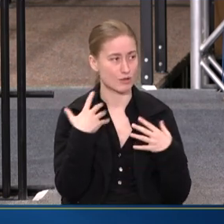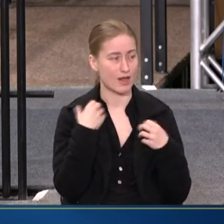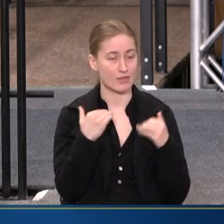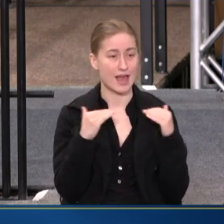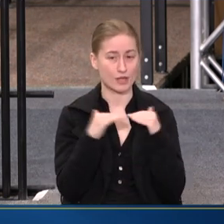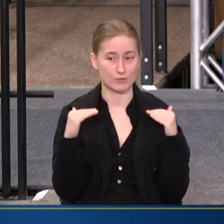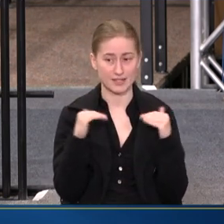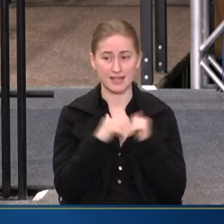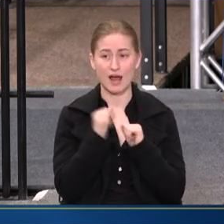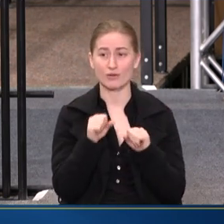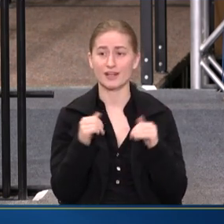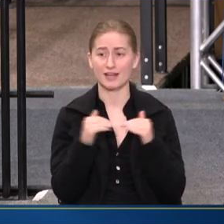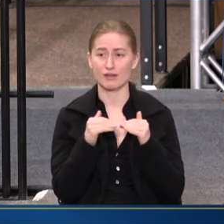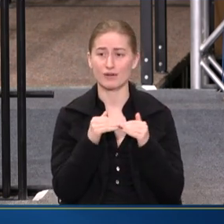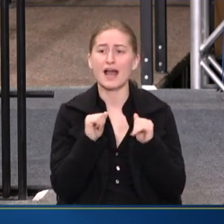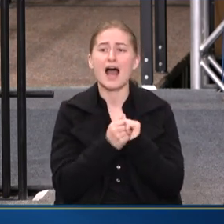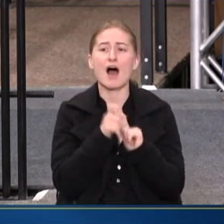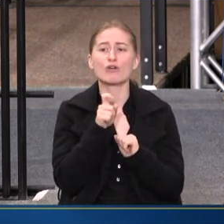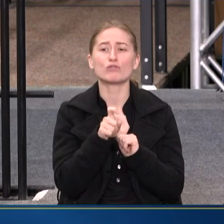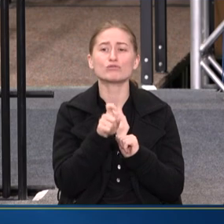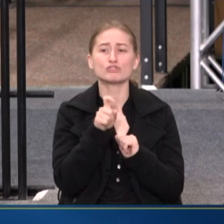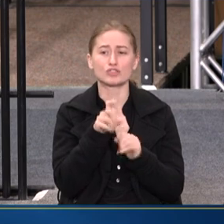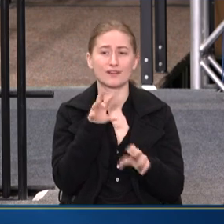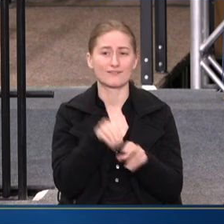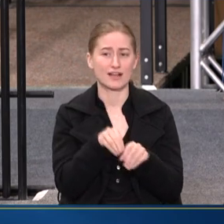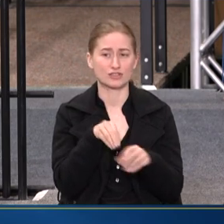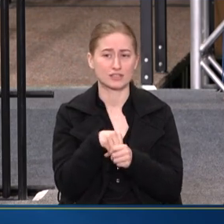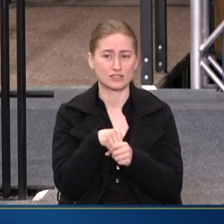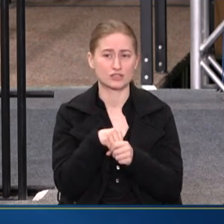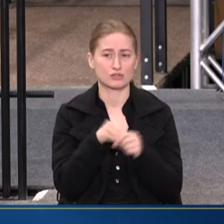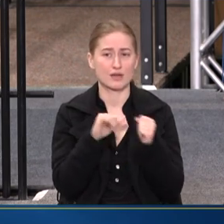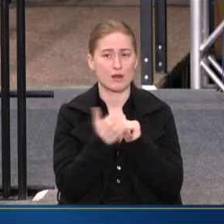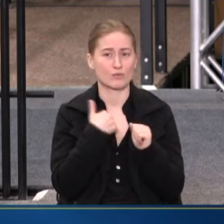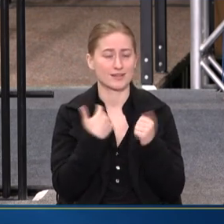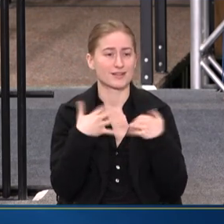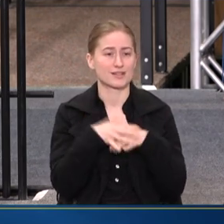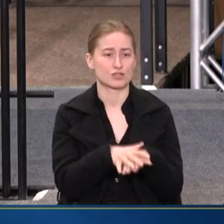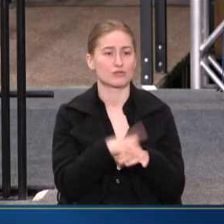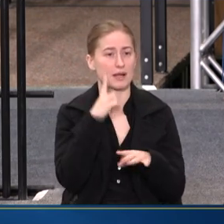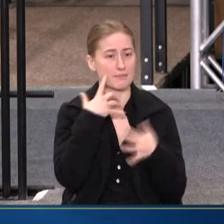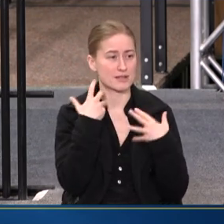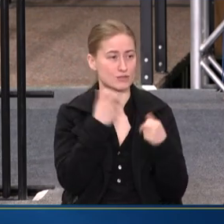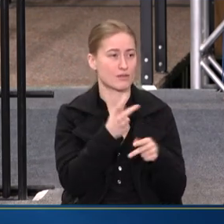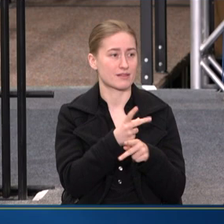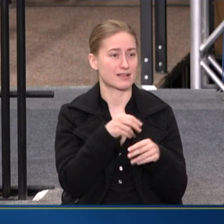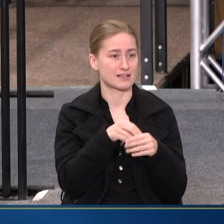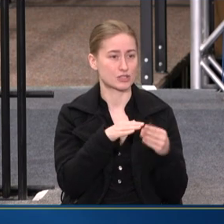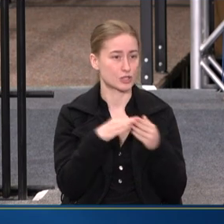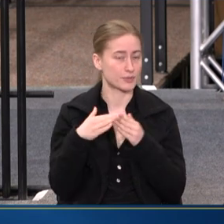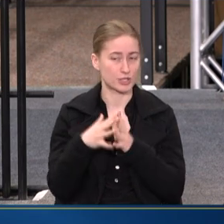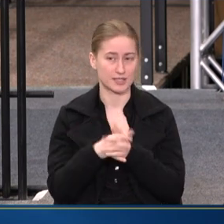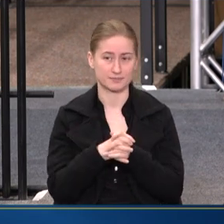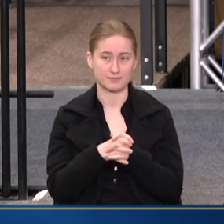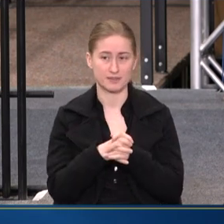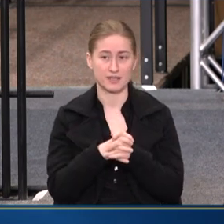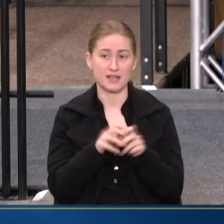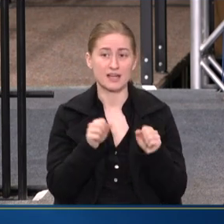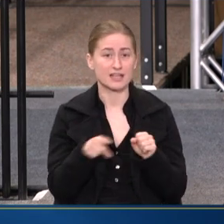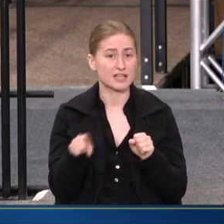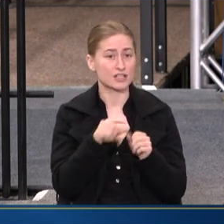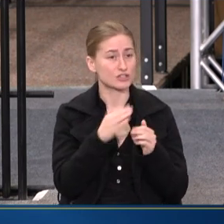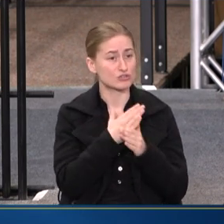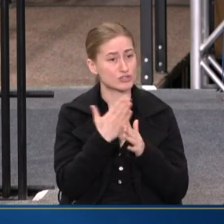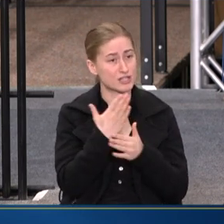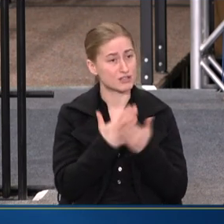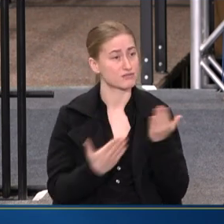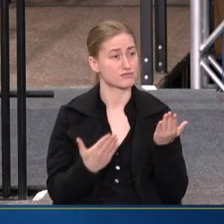COULD EQUITY, HOW SHOULD IT FACTOR INTO HOW WE INTEGRATE MENTAL HEALTH CARE INTO COMMUNITIES AND CAN YOU SHARE